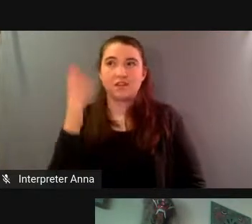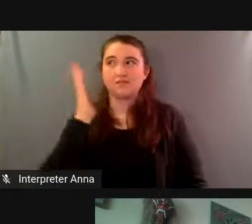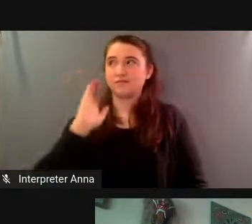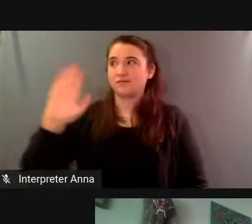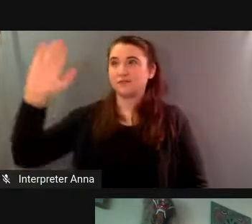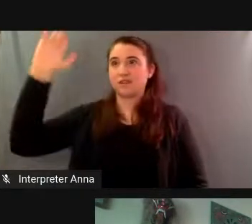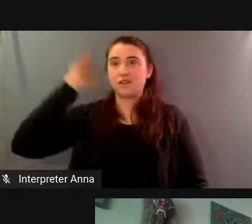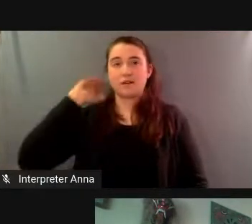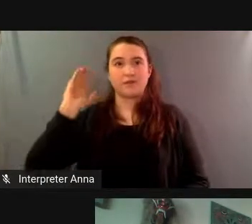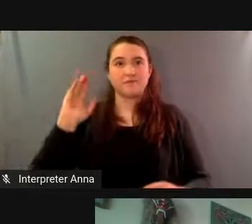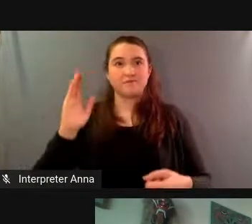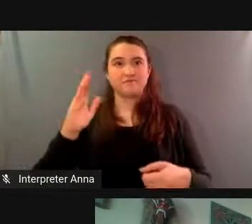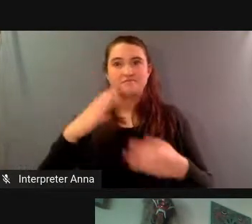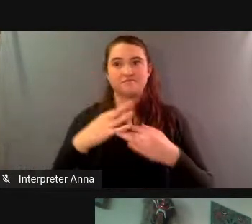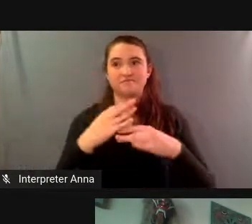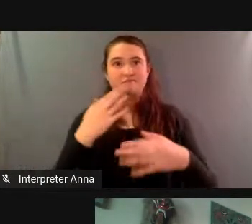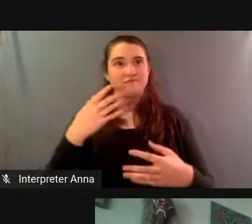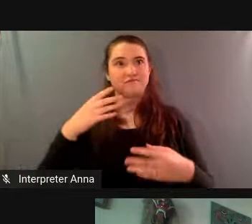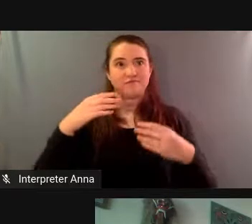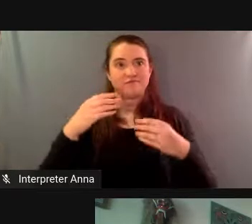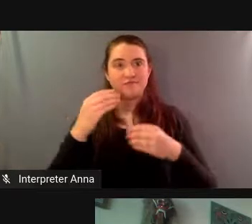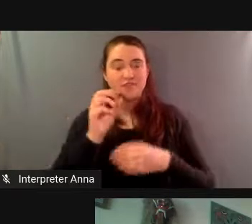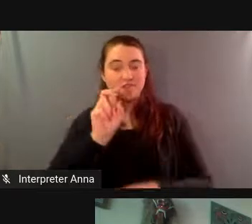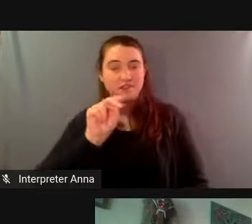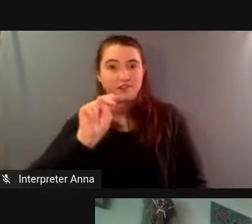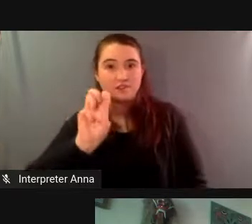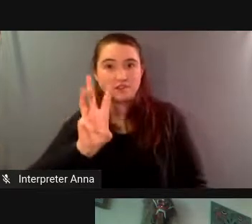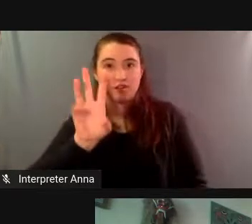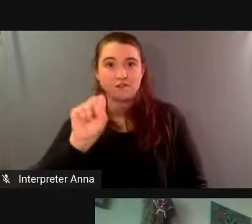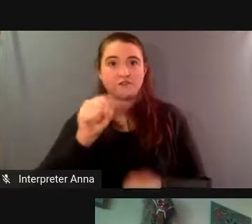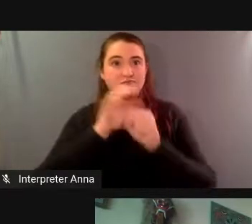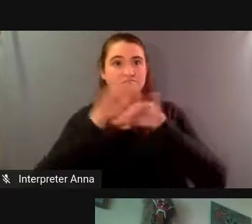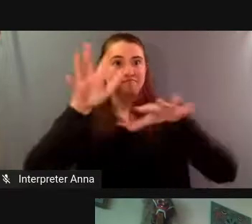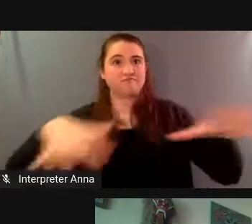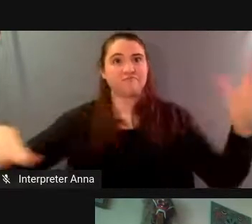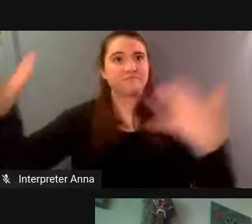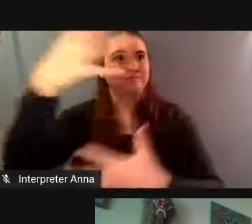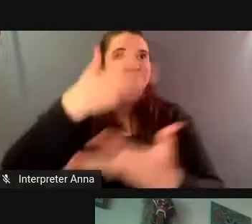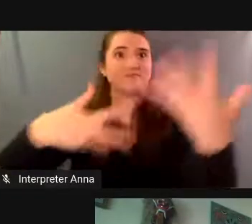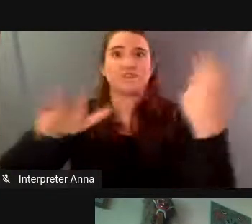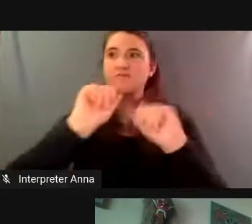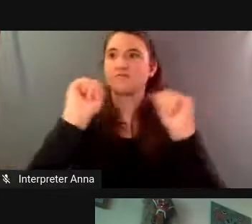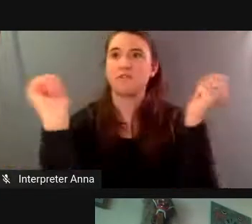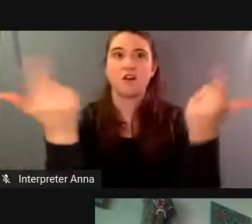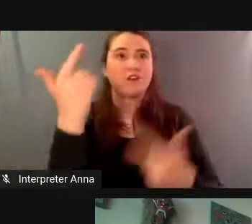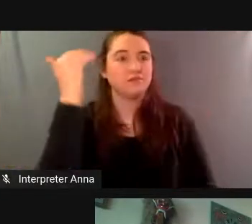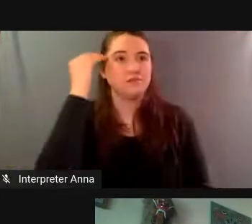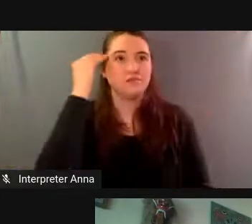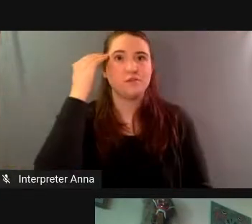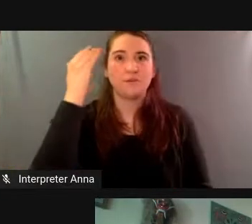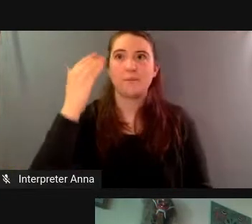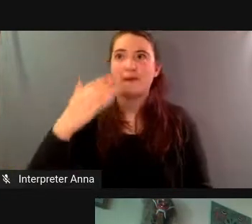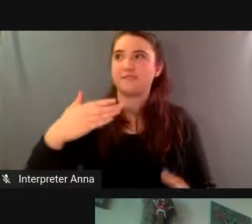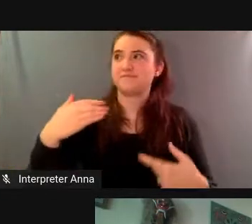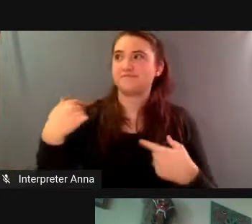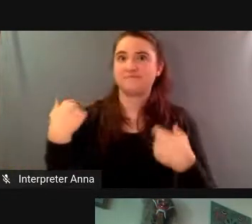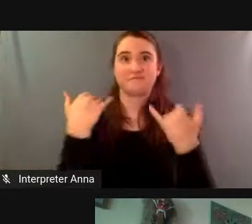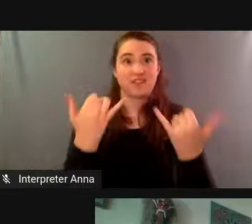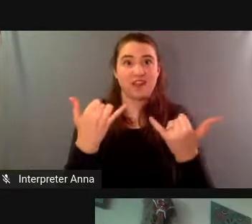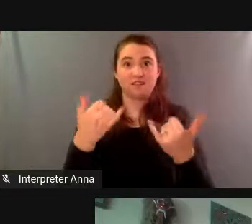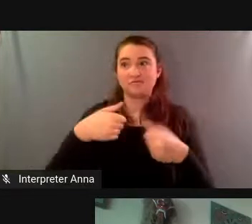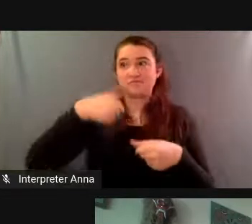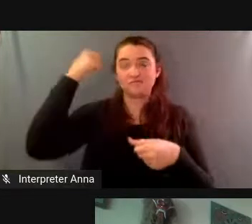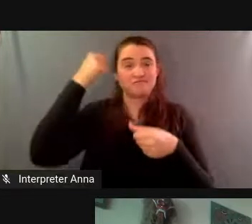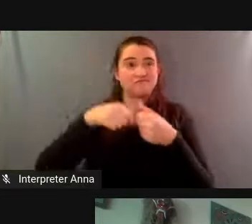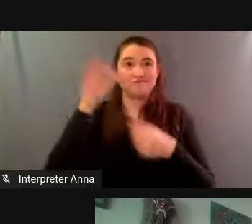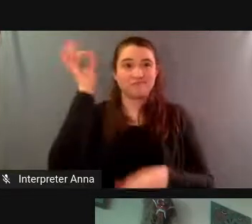very big in a certain time but have faded from collective memory and 25 years had passed it felt really ripe for reappraisal in the